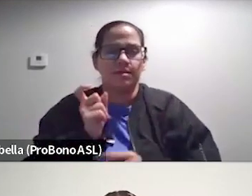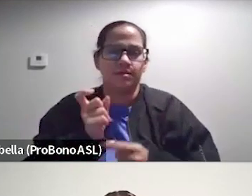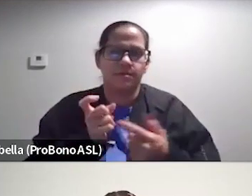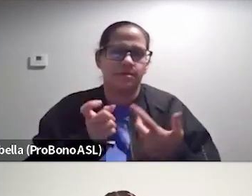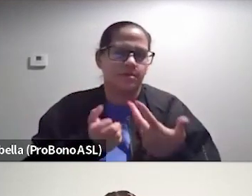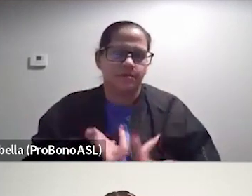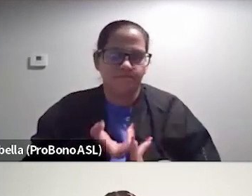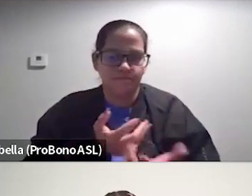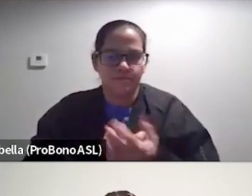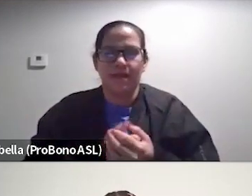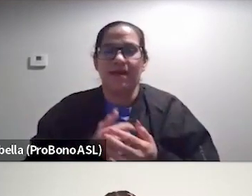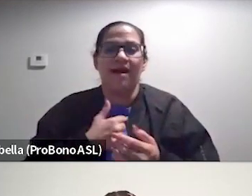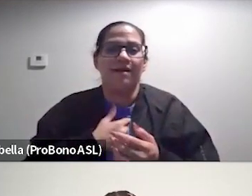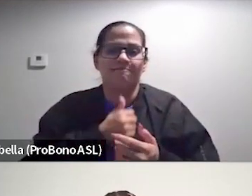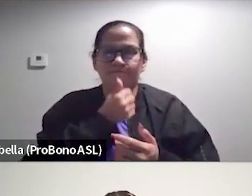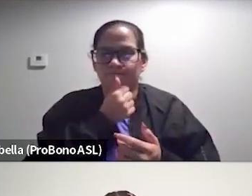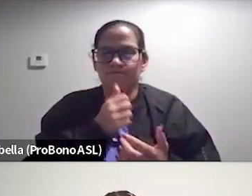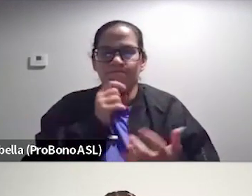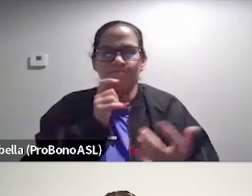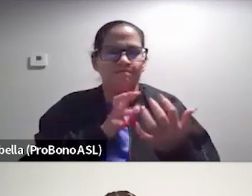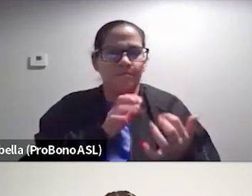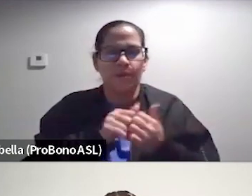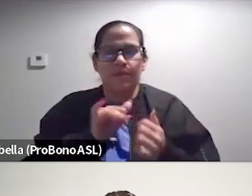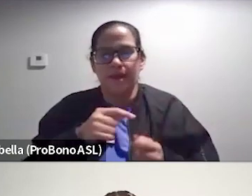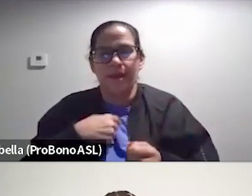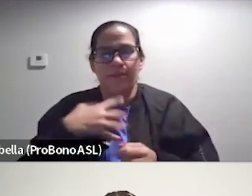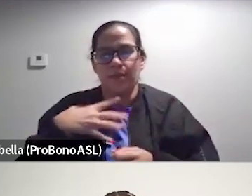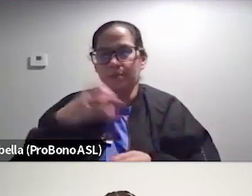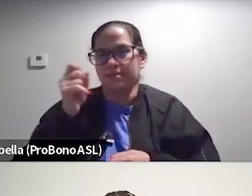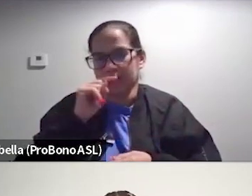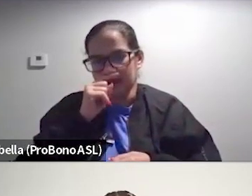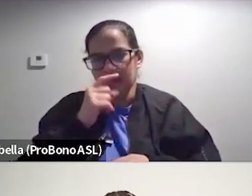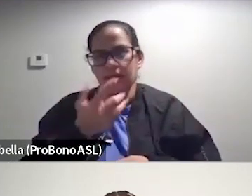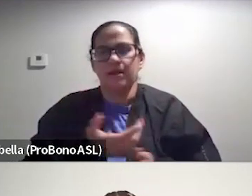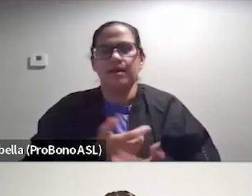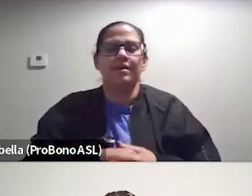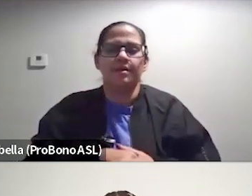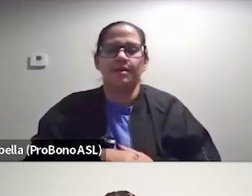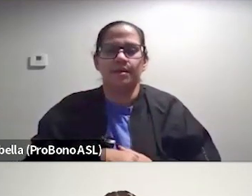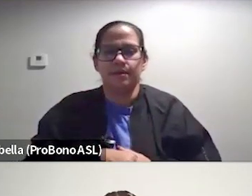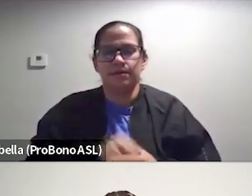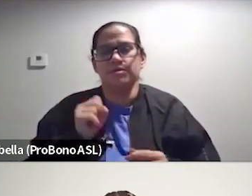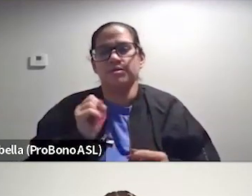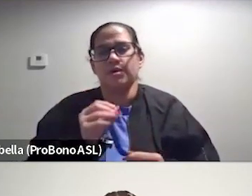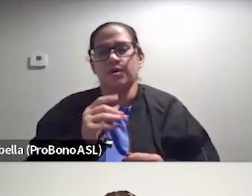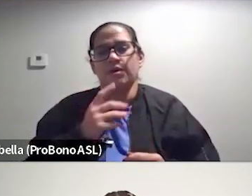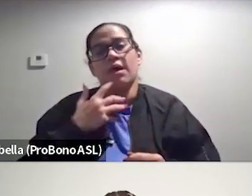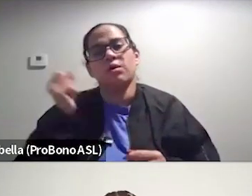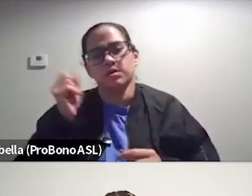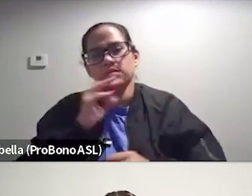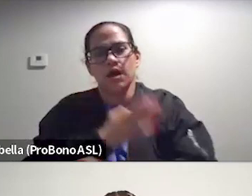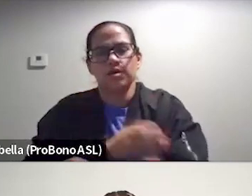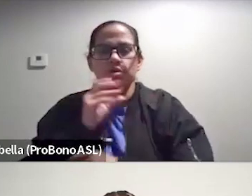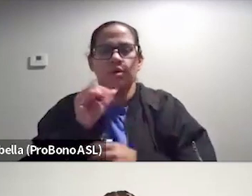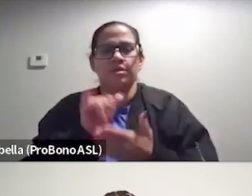have wrestled with it, uh, most of my life. I'm the eldest kid and, um, was the oldest daughter. And so